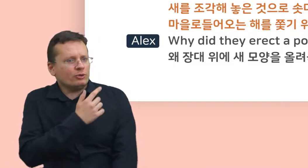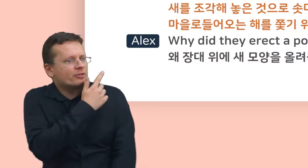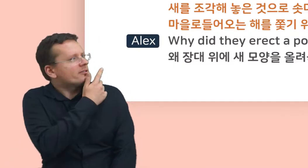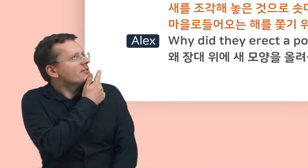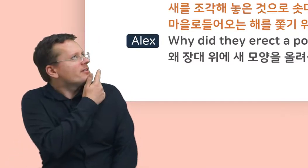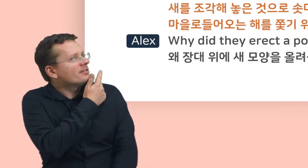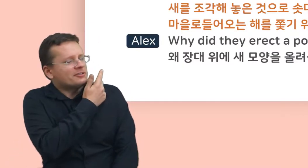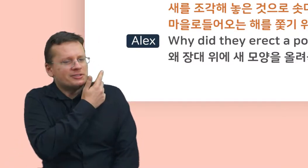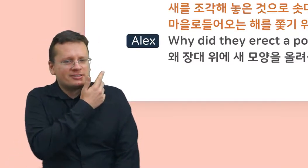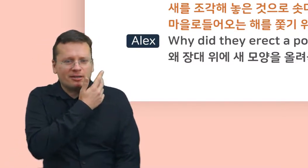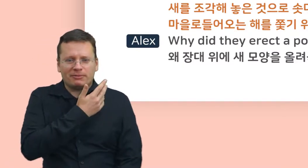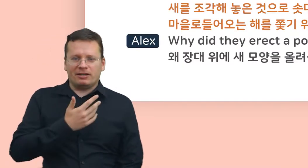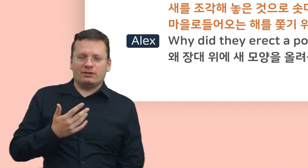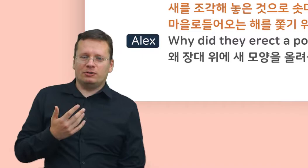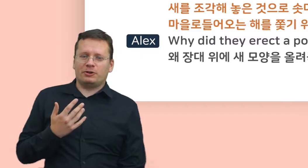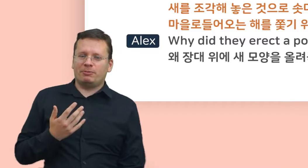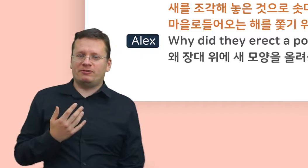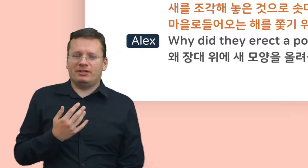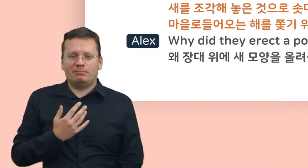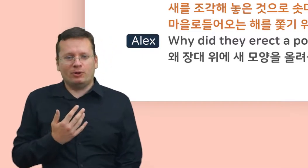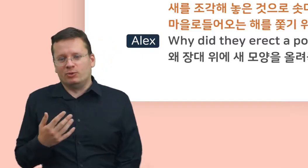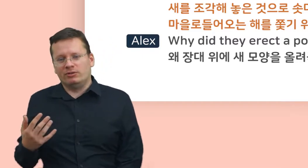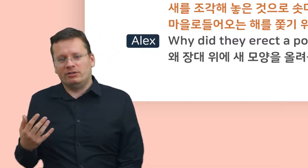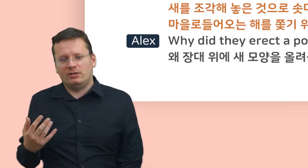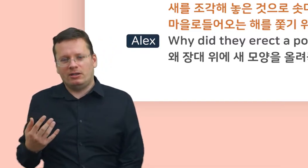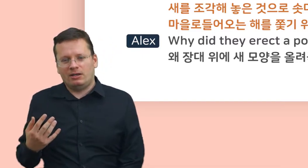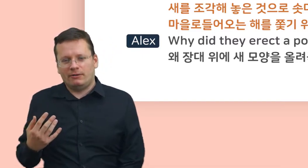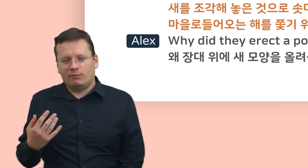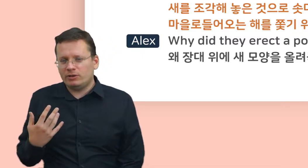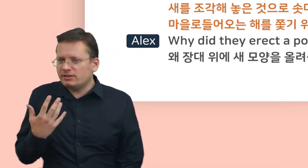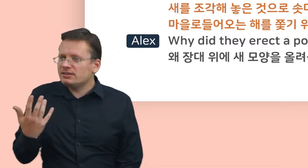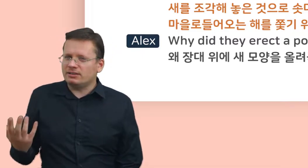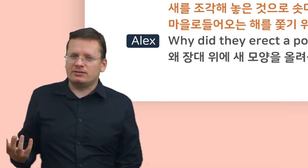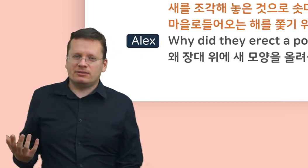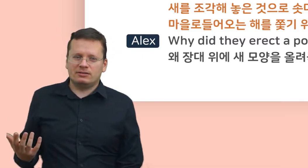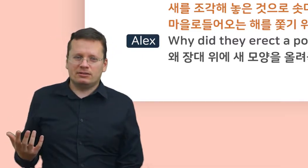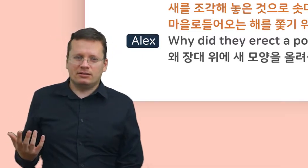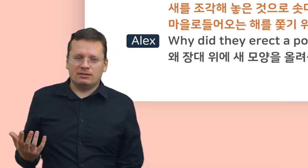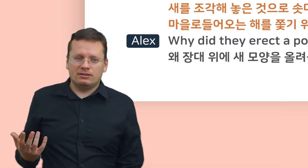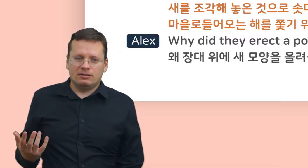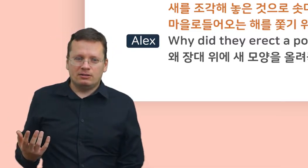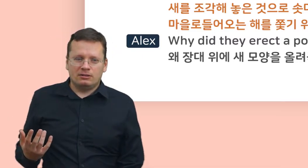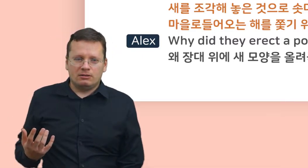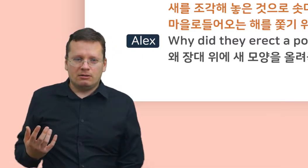Oh, look! There is something on top of that pole. What is it?